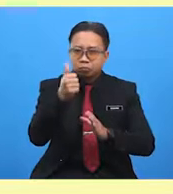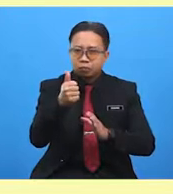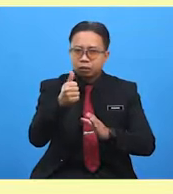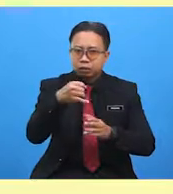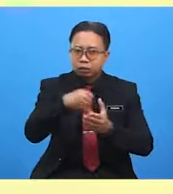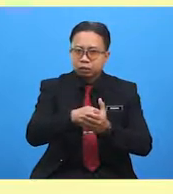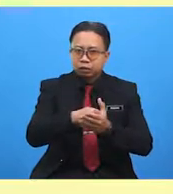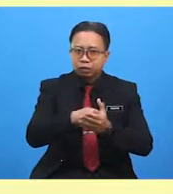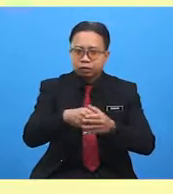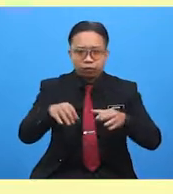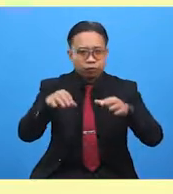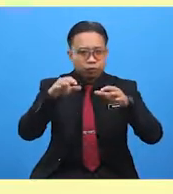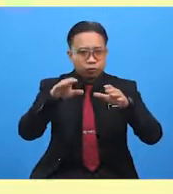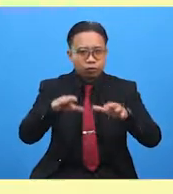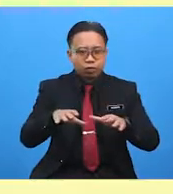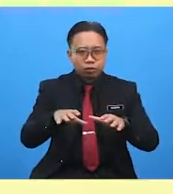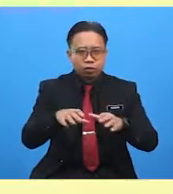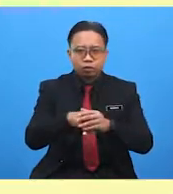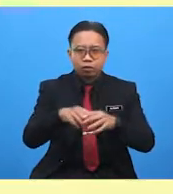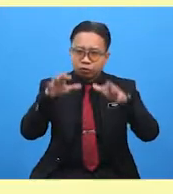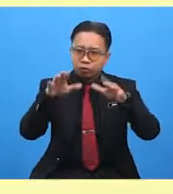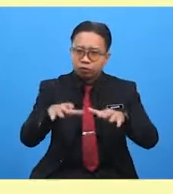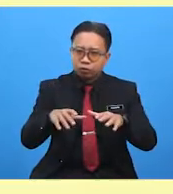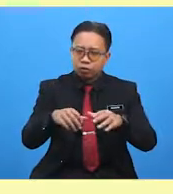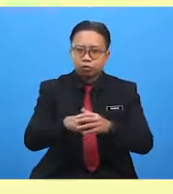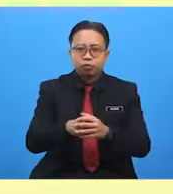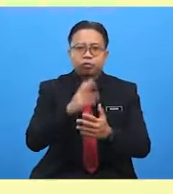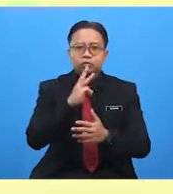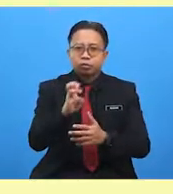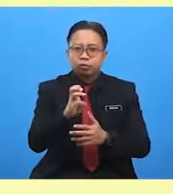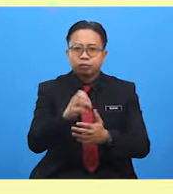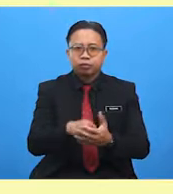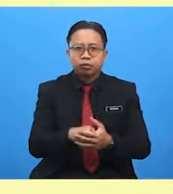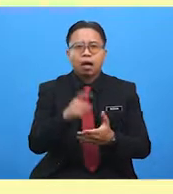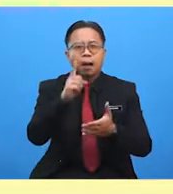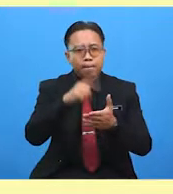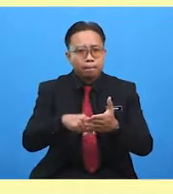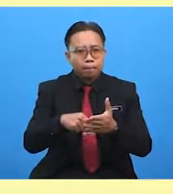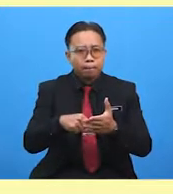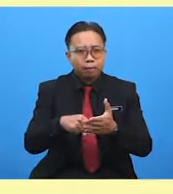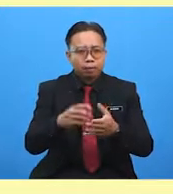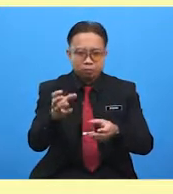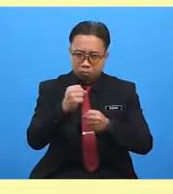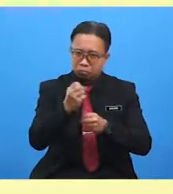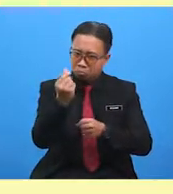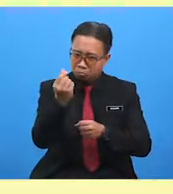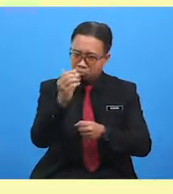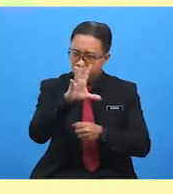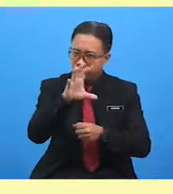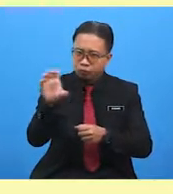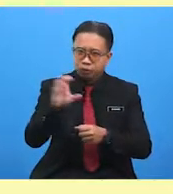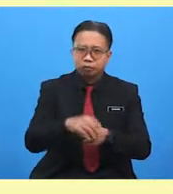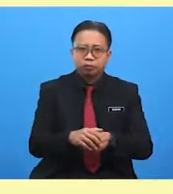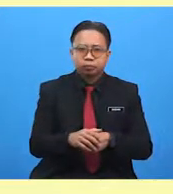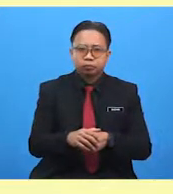winter. What is she going to do with her £500 price? I'm going to use it to buy a camera, she laughed.